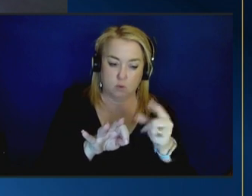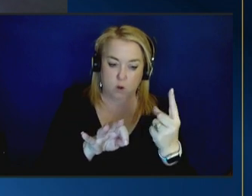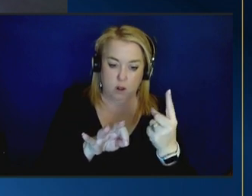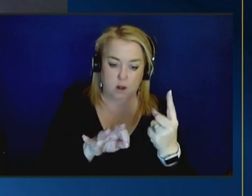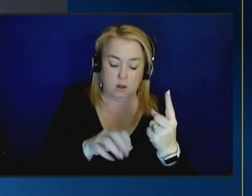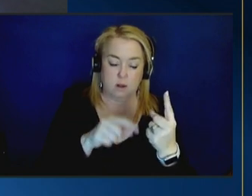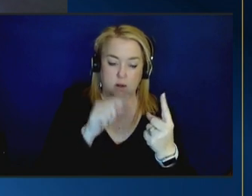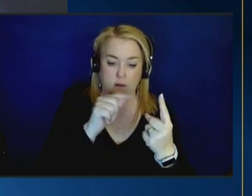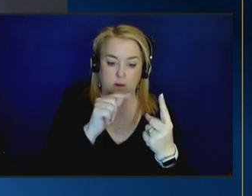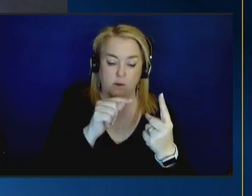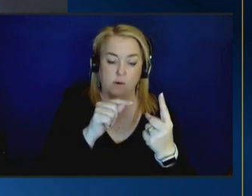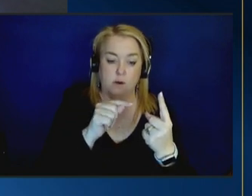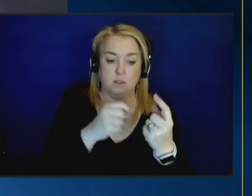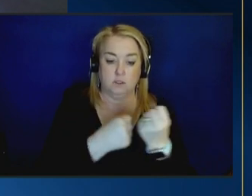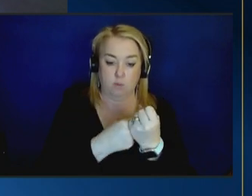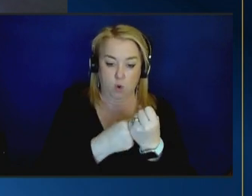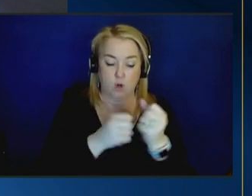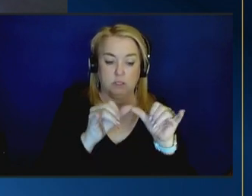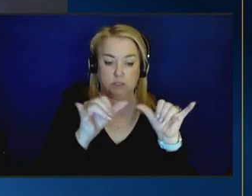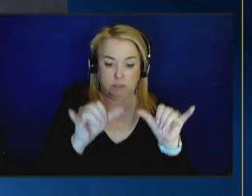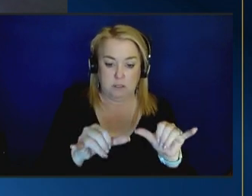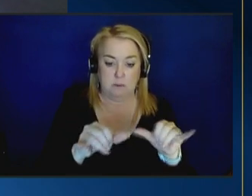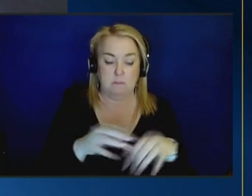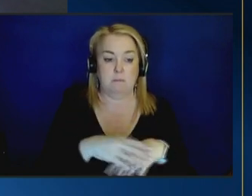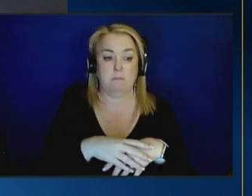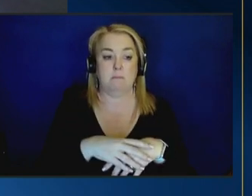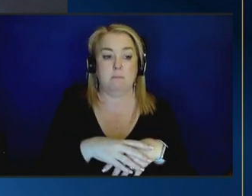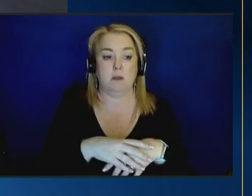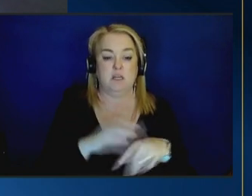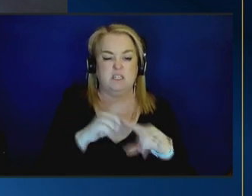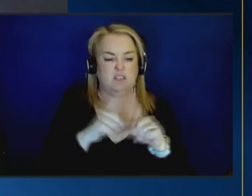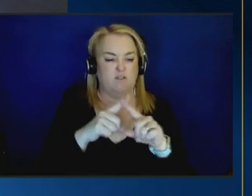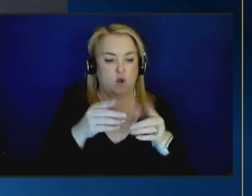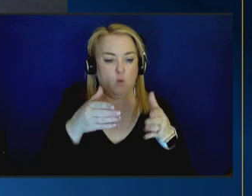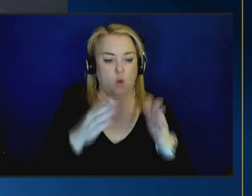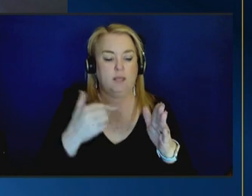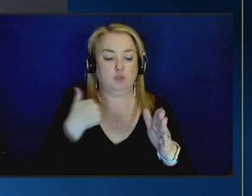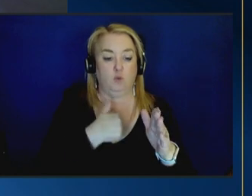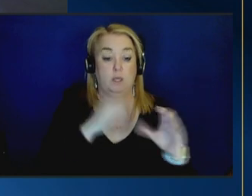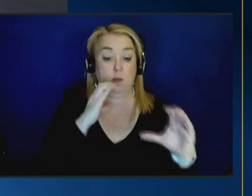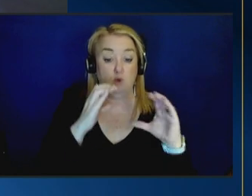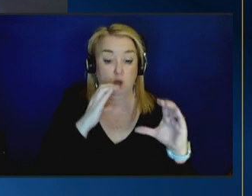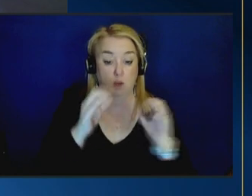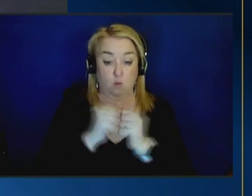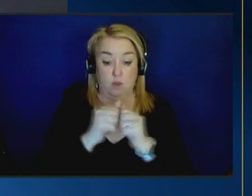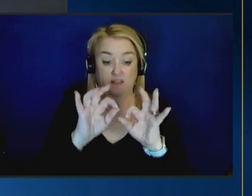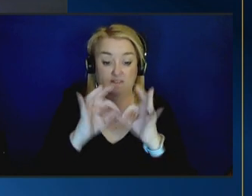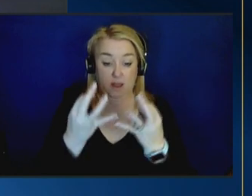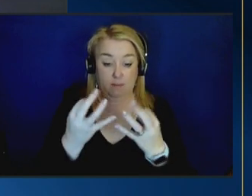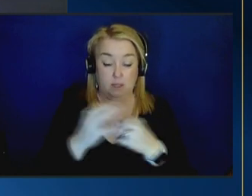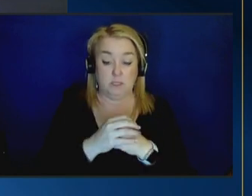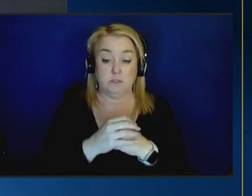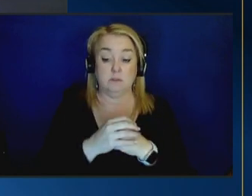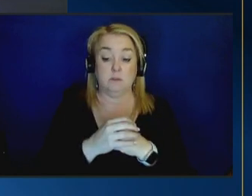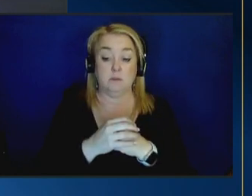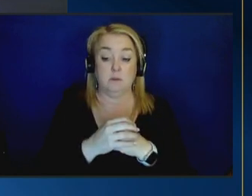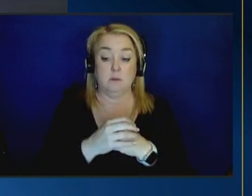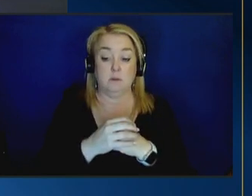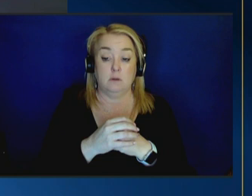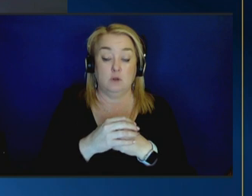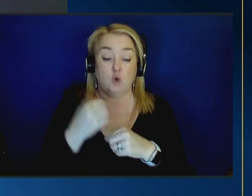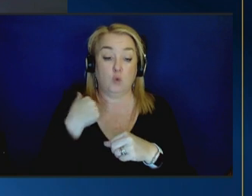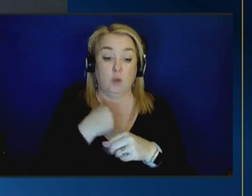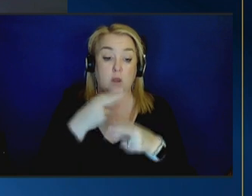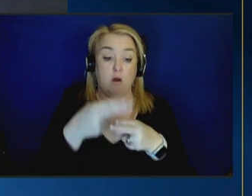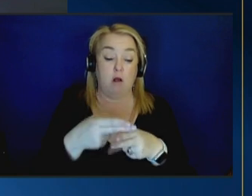um support systems and ways that we communicate with our families so we call it